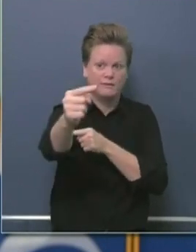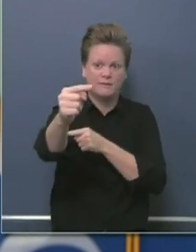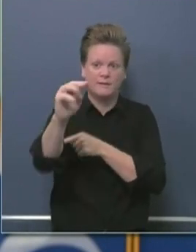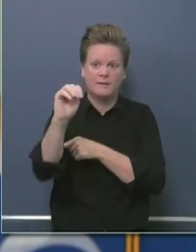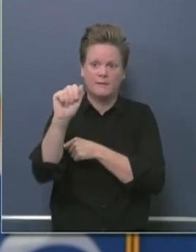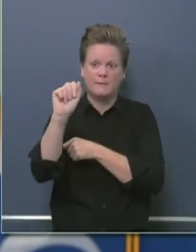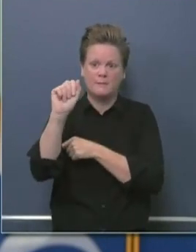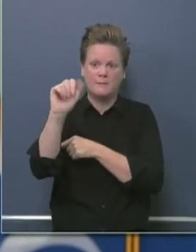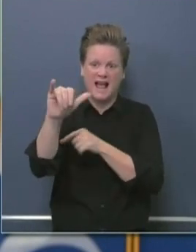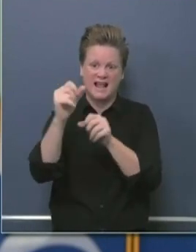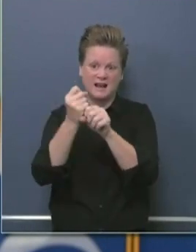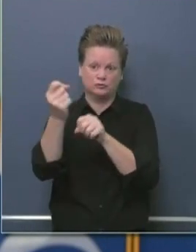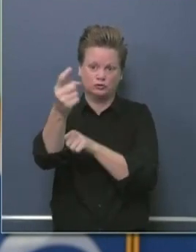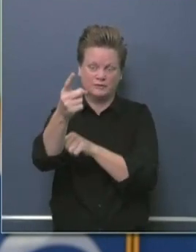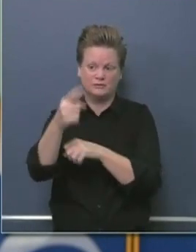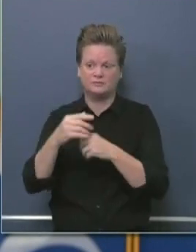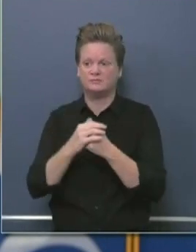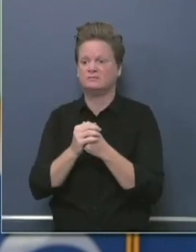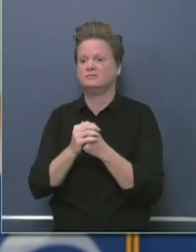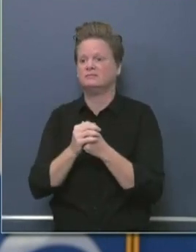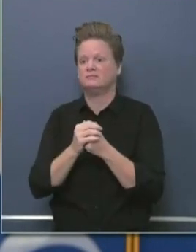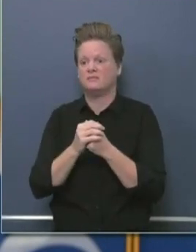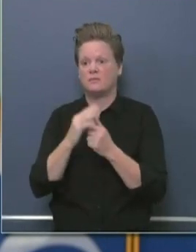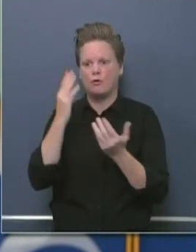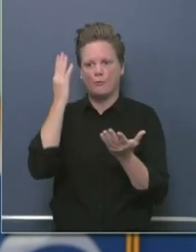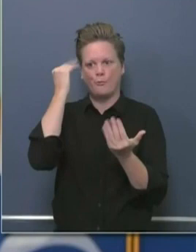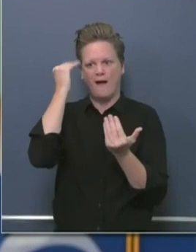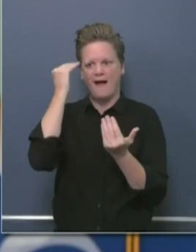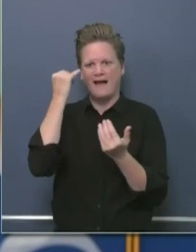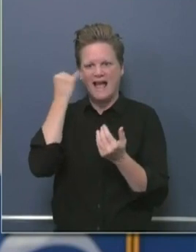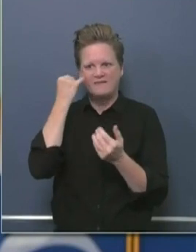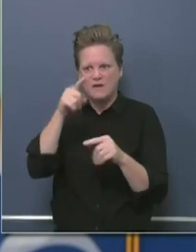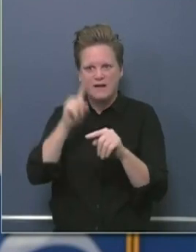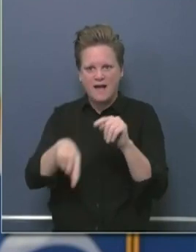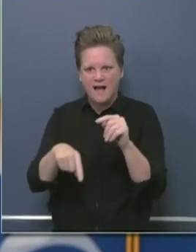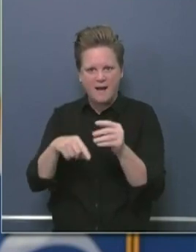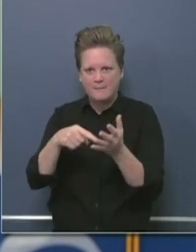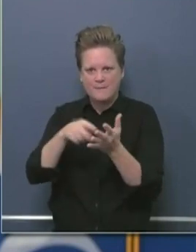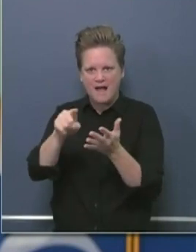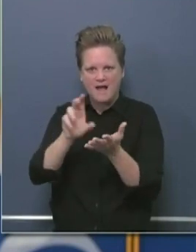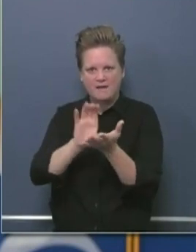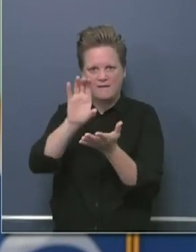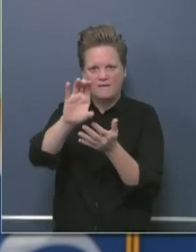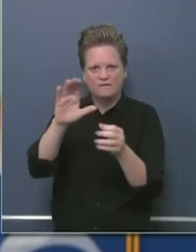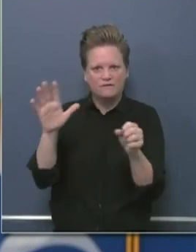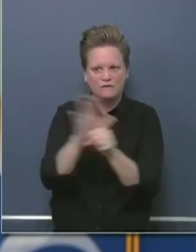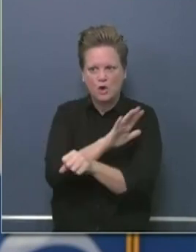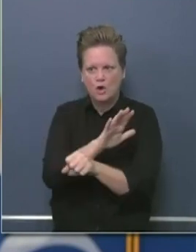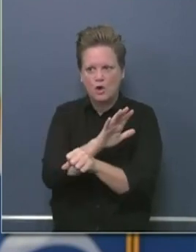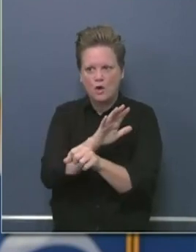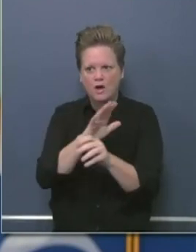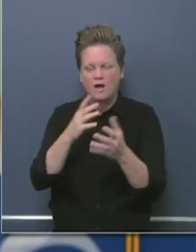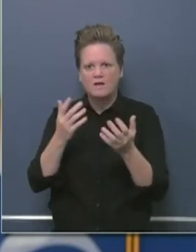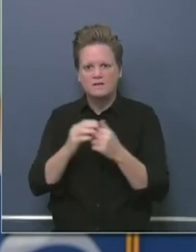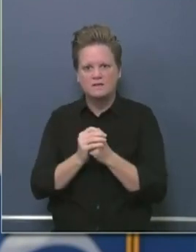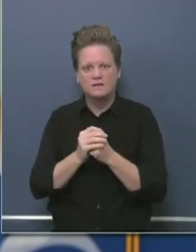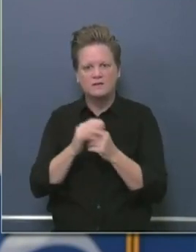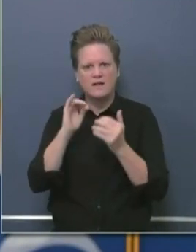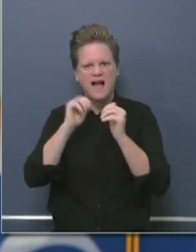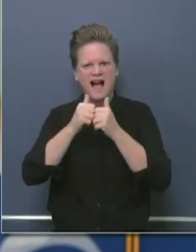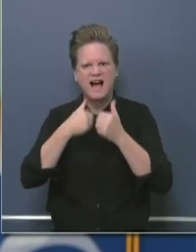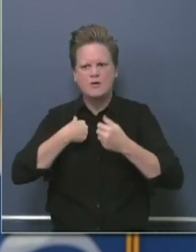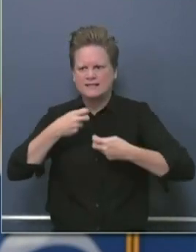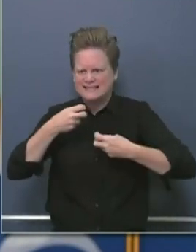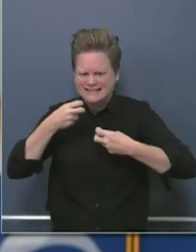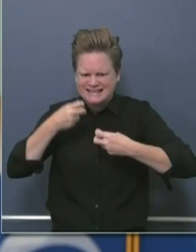tax code requirement that will allow people again with hardships to get on payment plans and not have